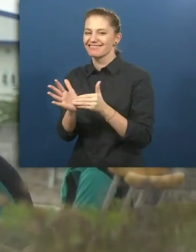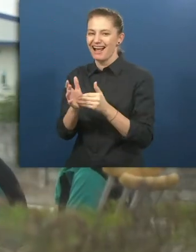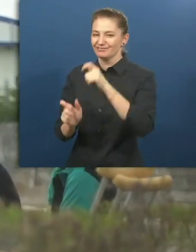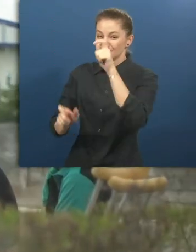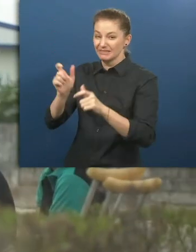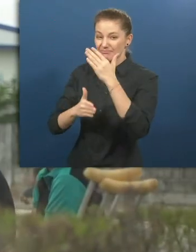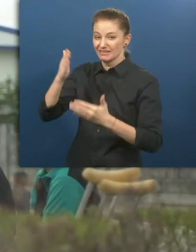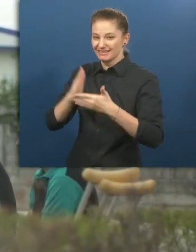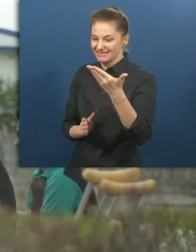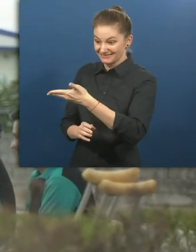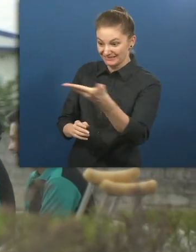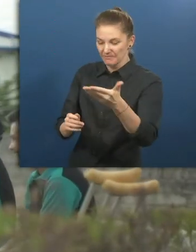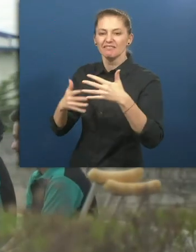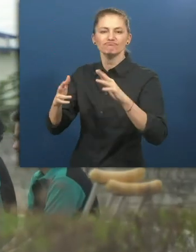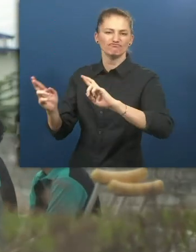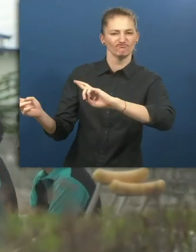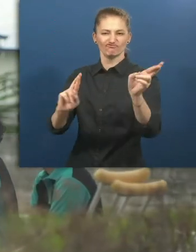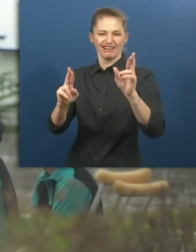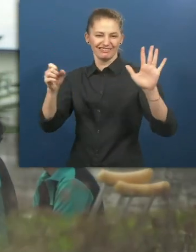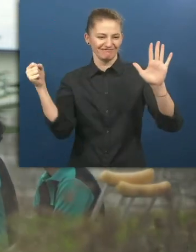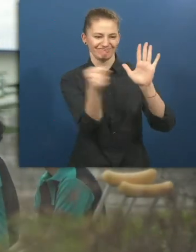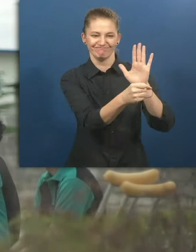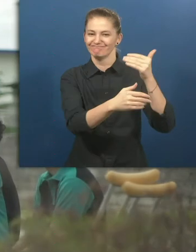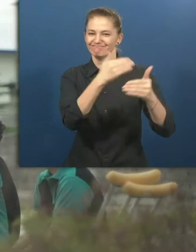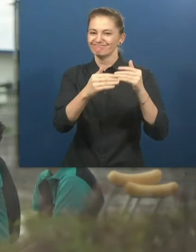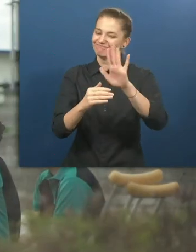build the future of work that leaves no one behind.